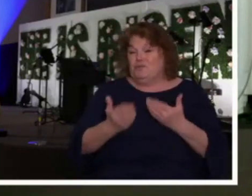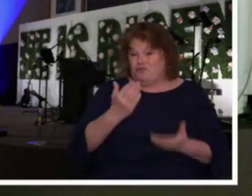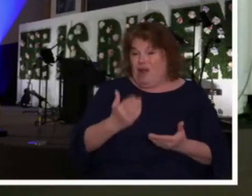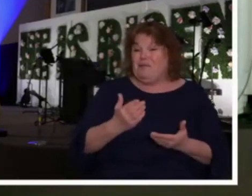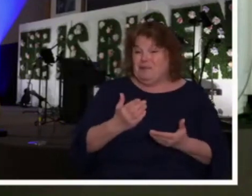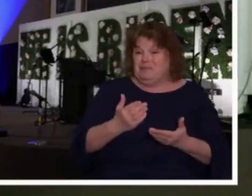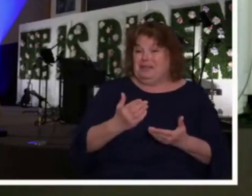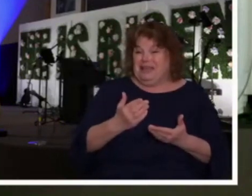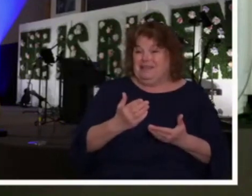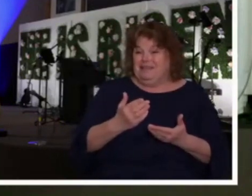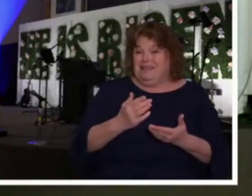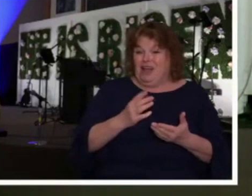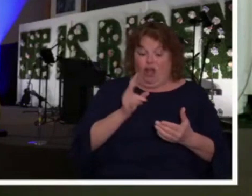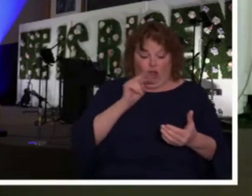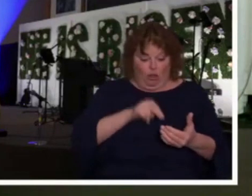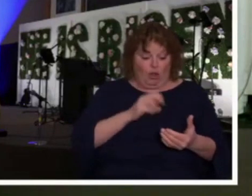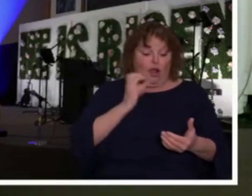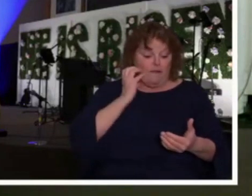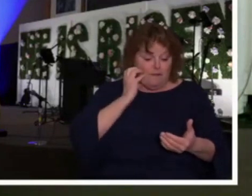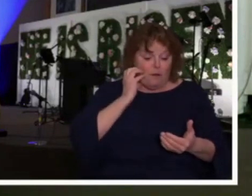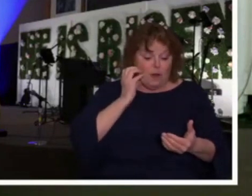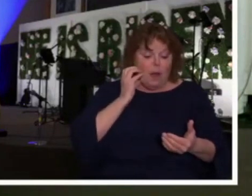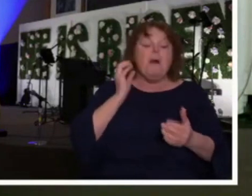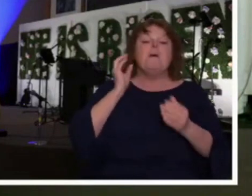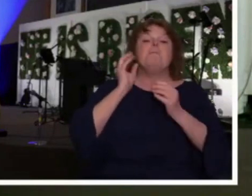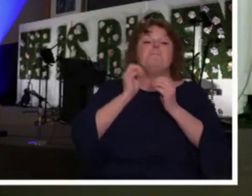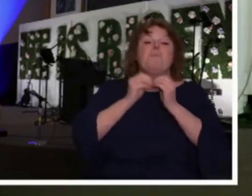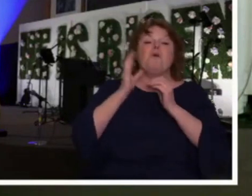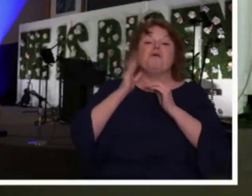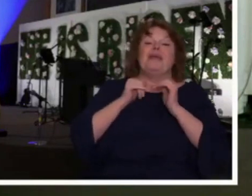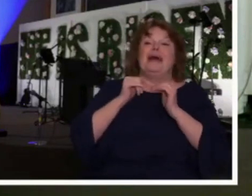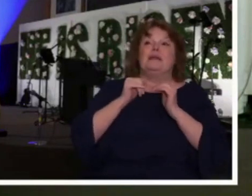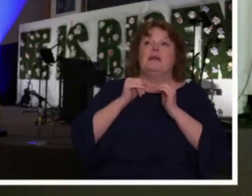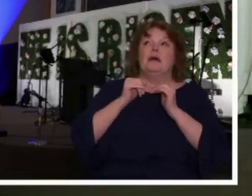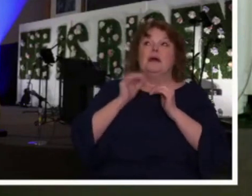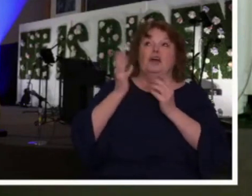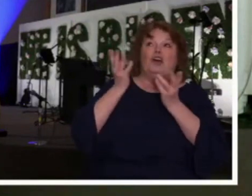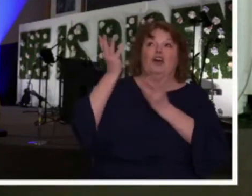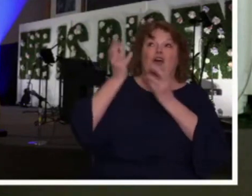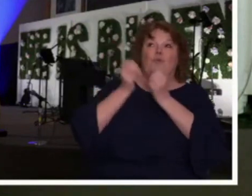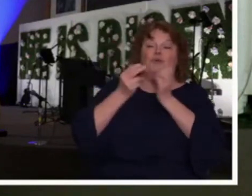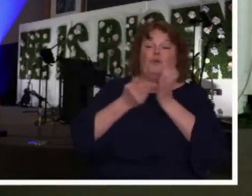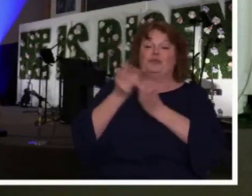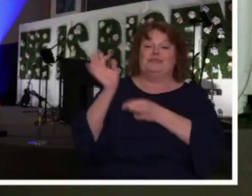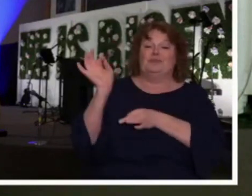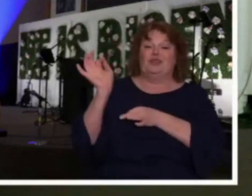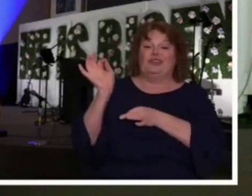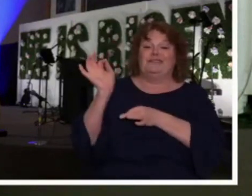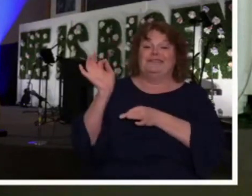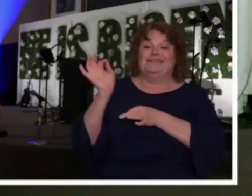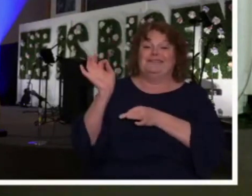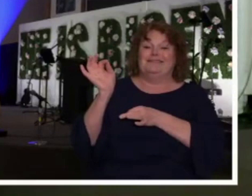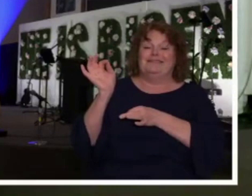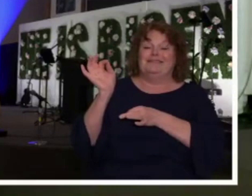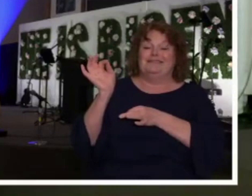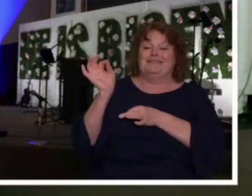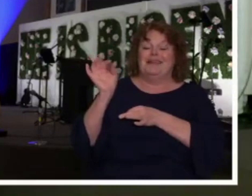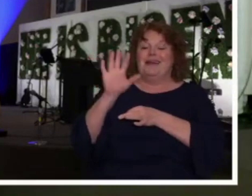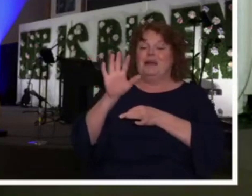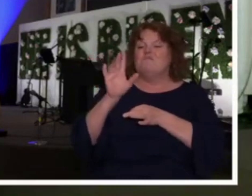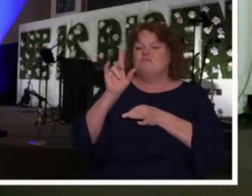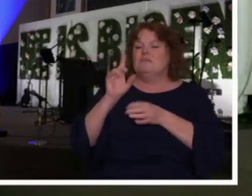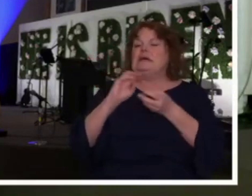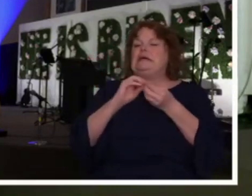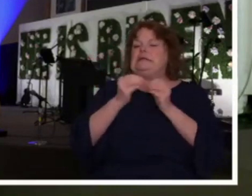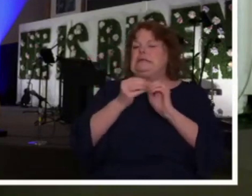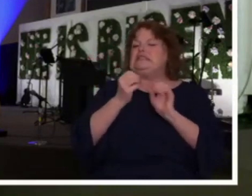than we talk to the Holy Spirit. It is constantly becomes a necessity to us. In fact, I just looked up some statistics